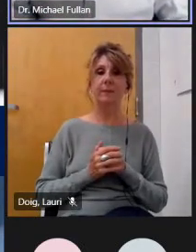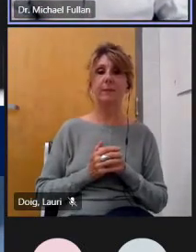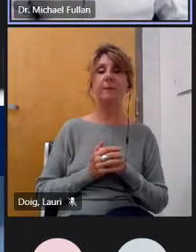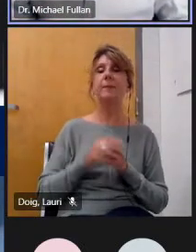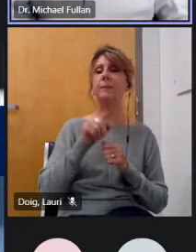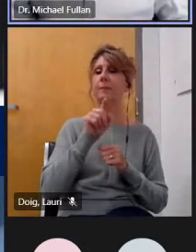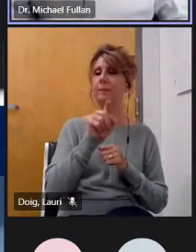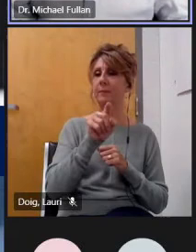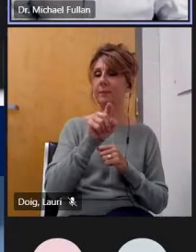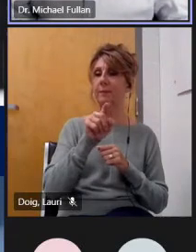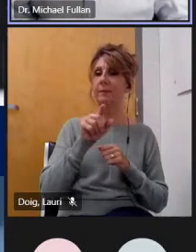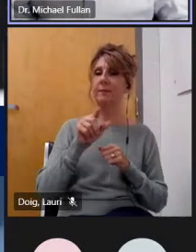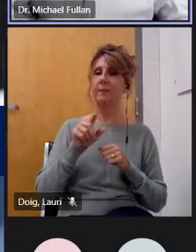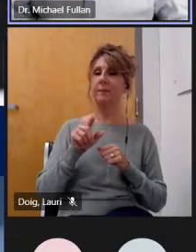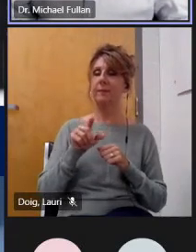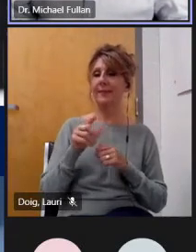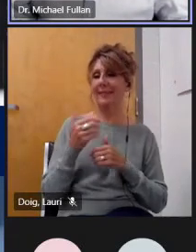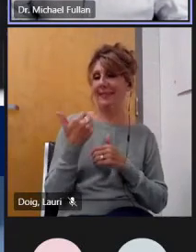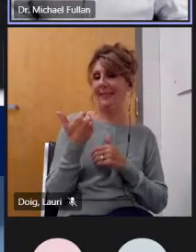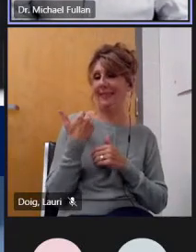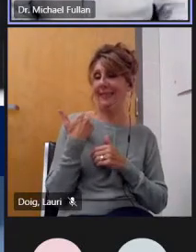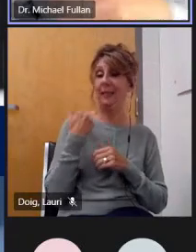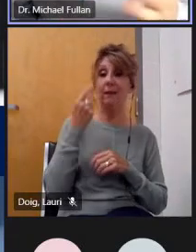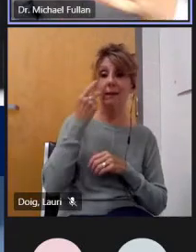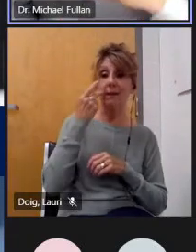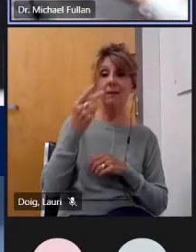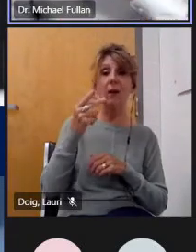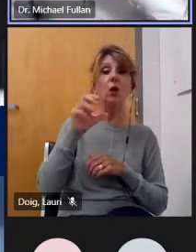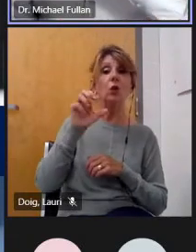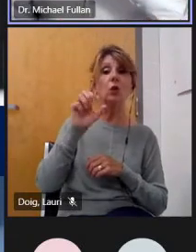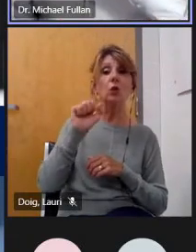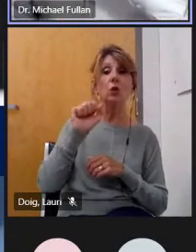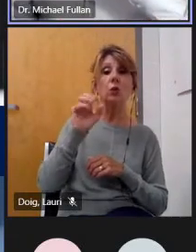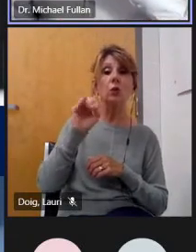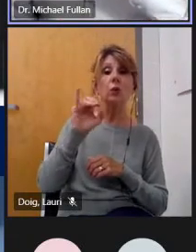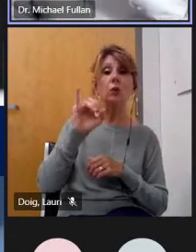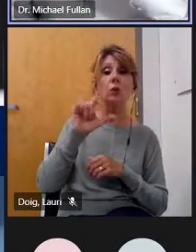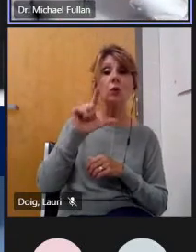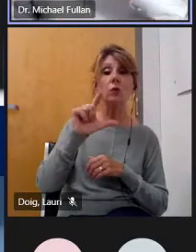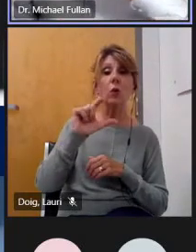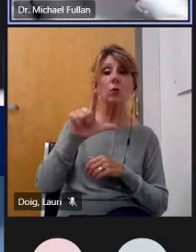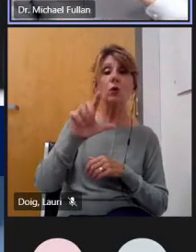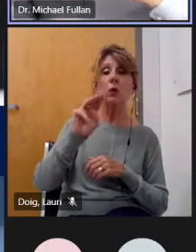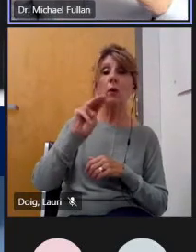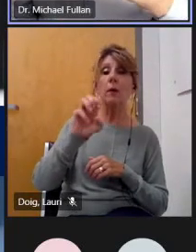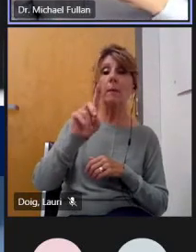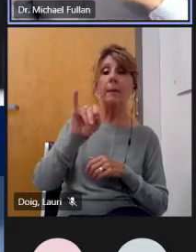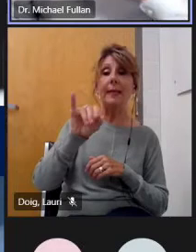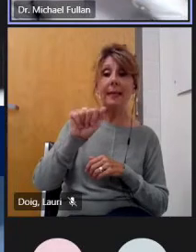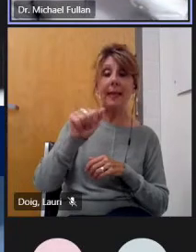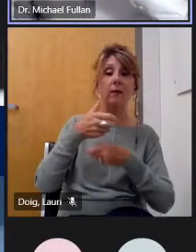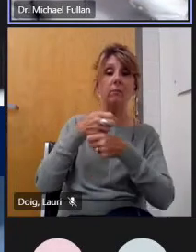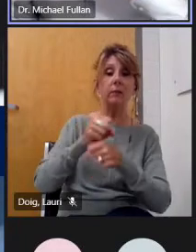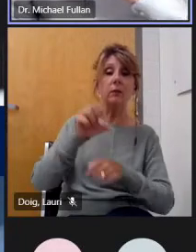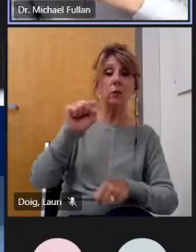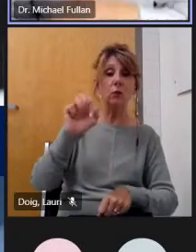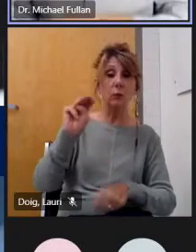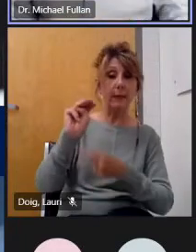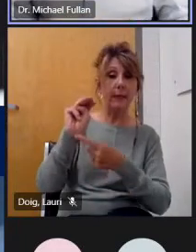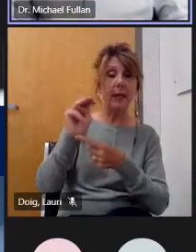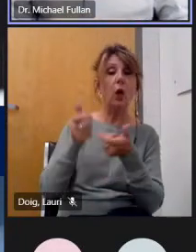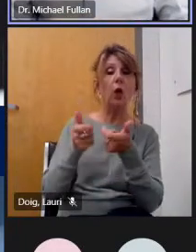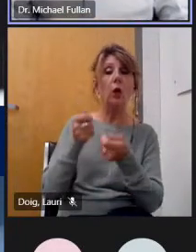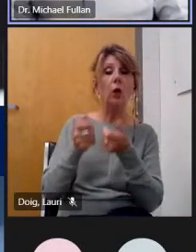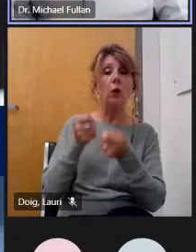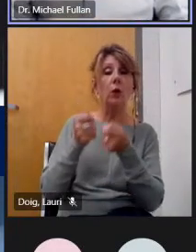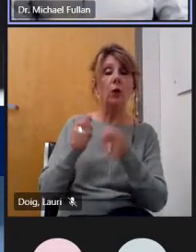some tweets the other day and uh i just want to use this as a point of departure so the tweet said uh as it says